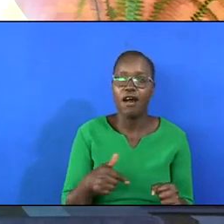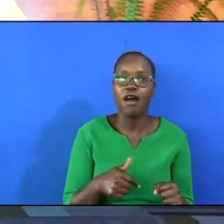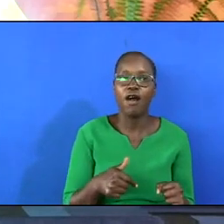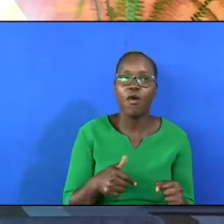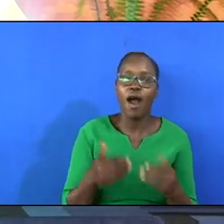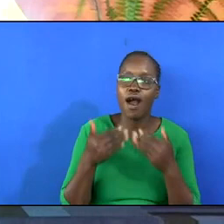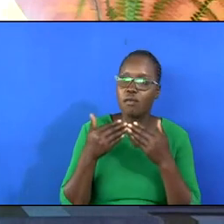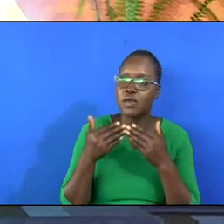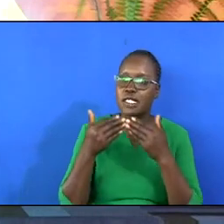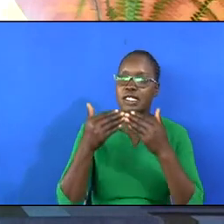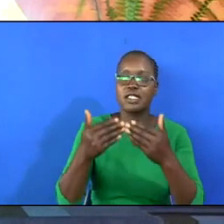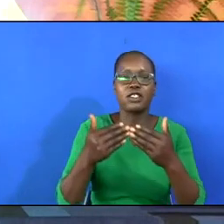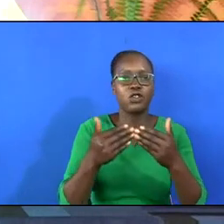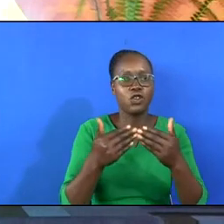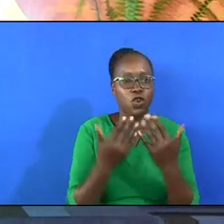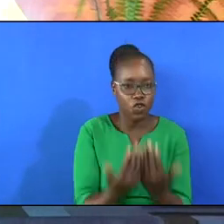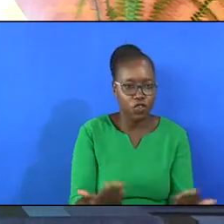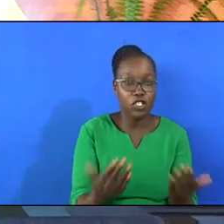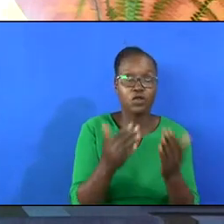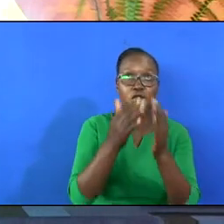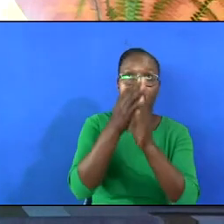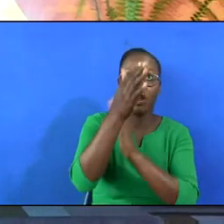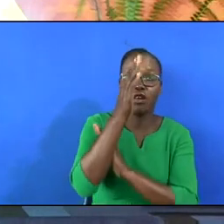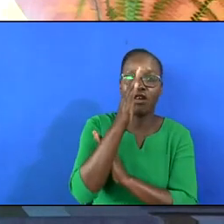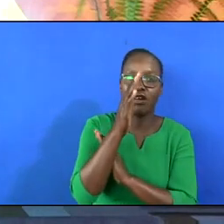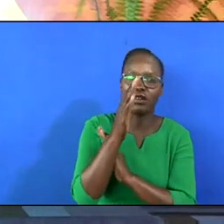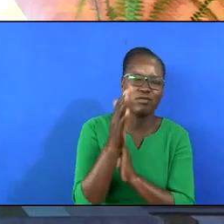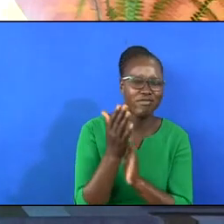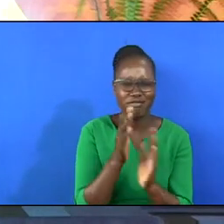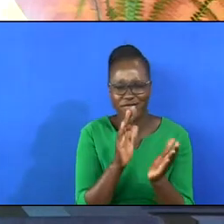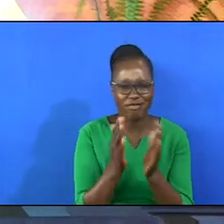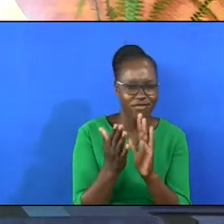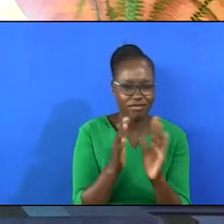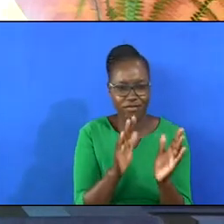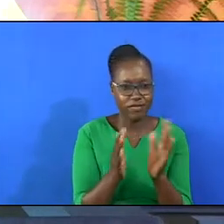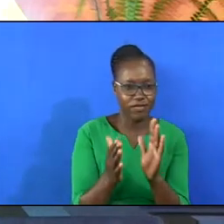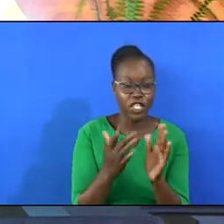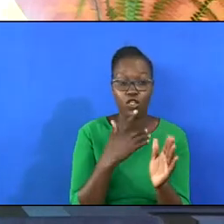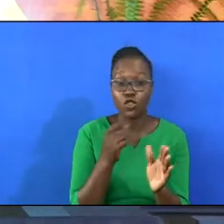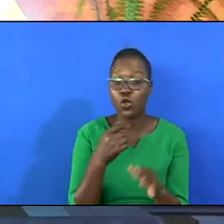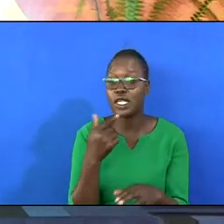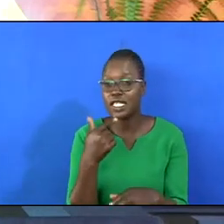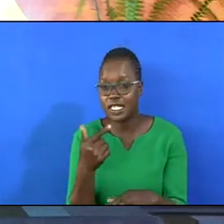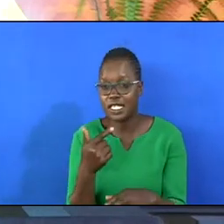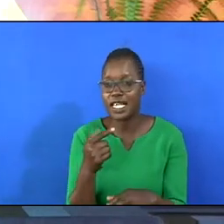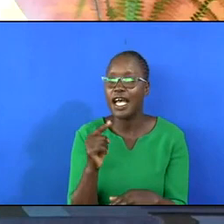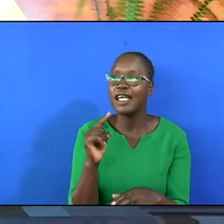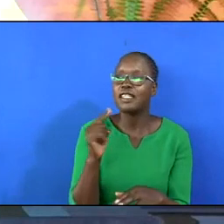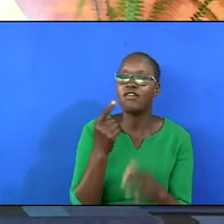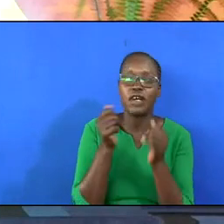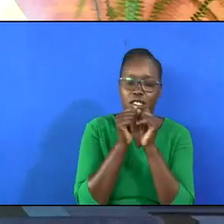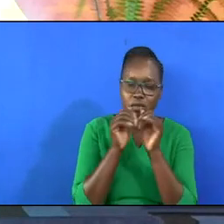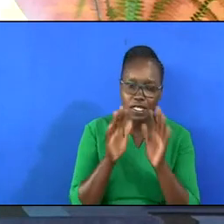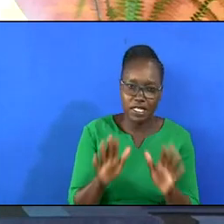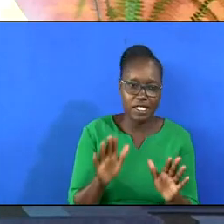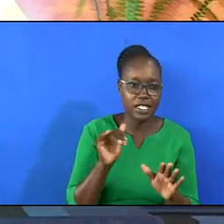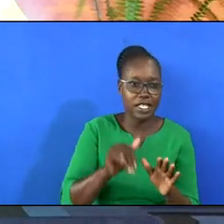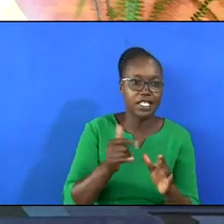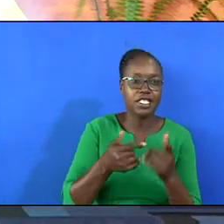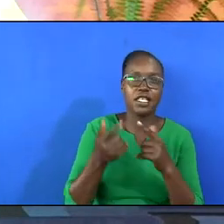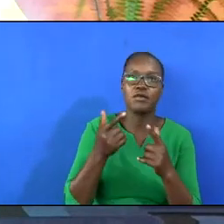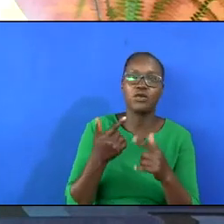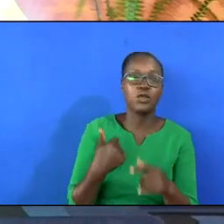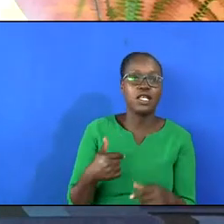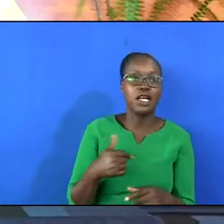appreciation of peace with God is winding. So he says the first blessing that comes